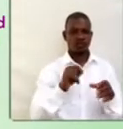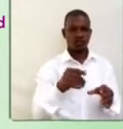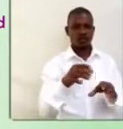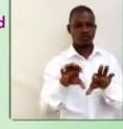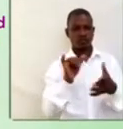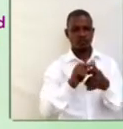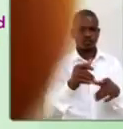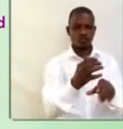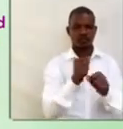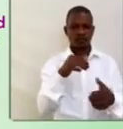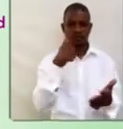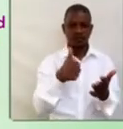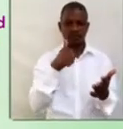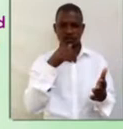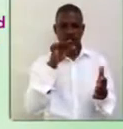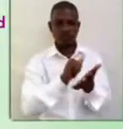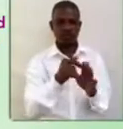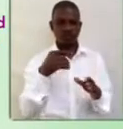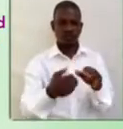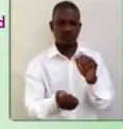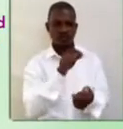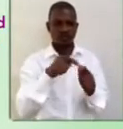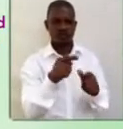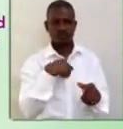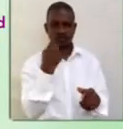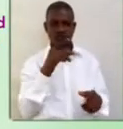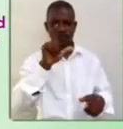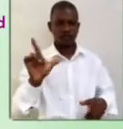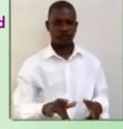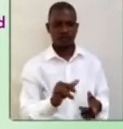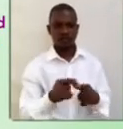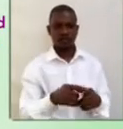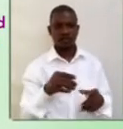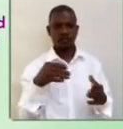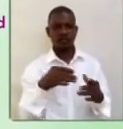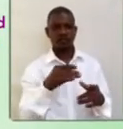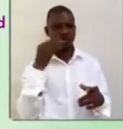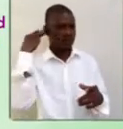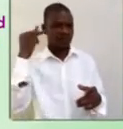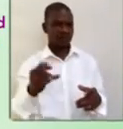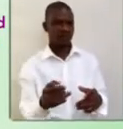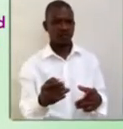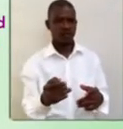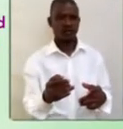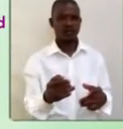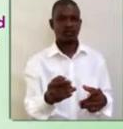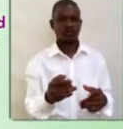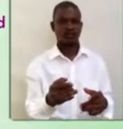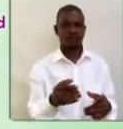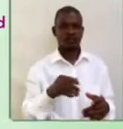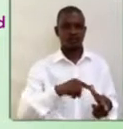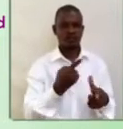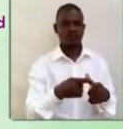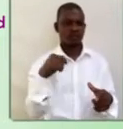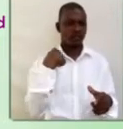achieve that? We convert it so its voiceless counterpart. Sound T. Then